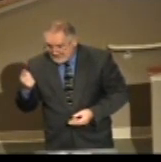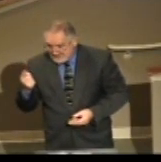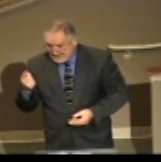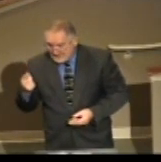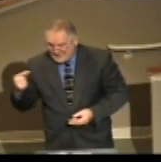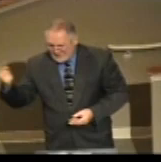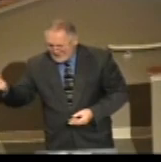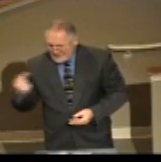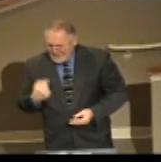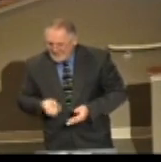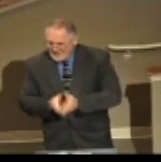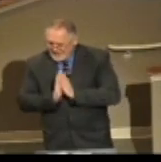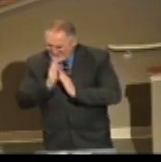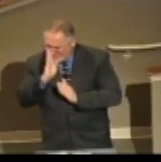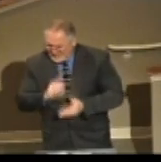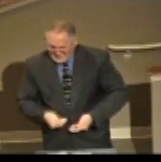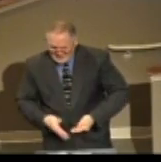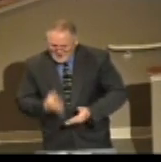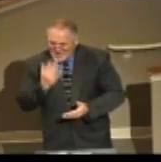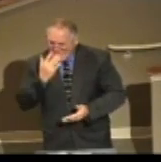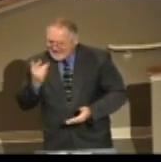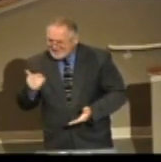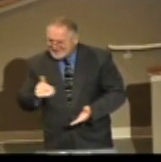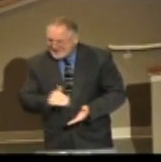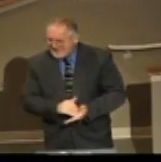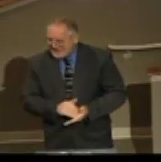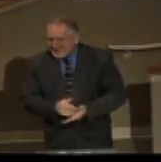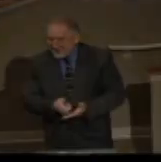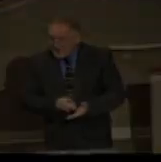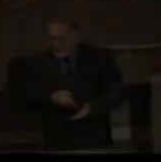Would you come and ask God to let you taste again what you need to taste again?